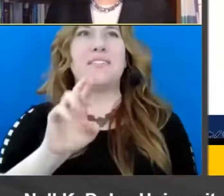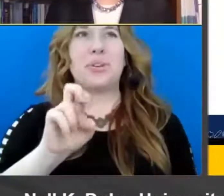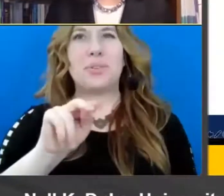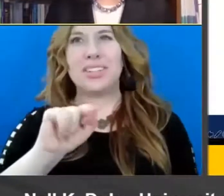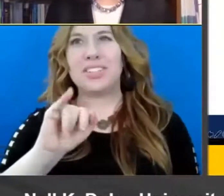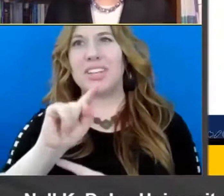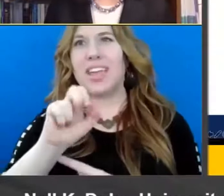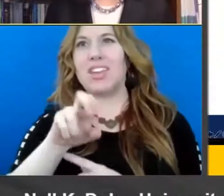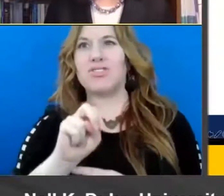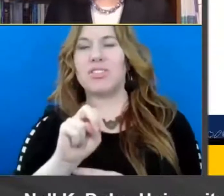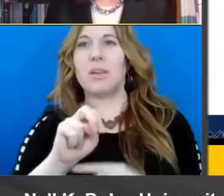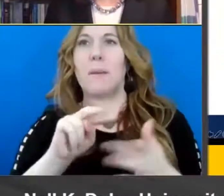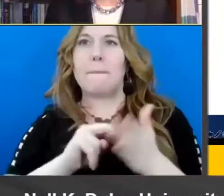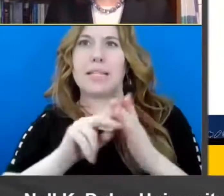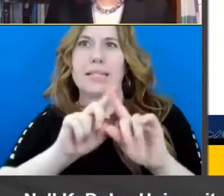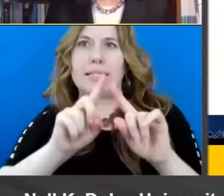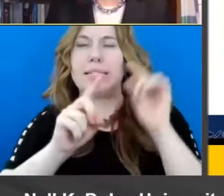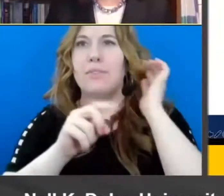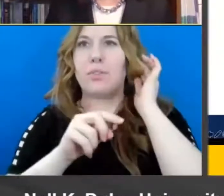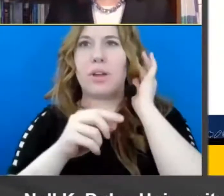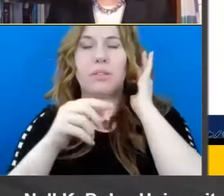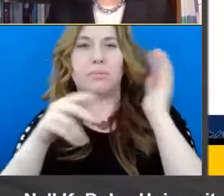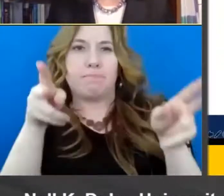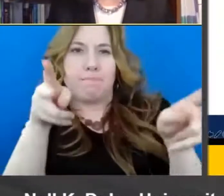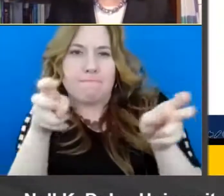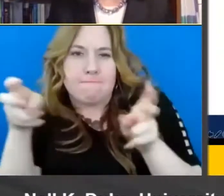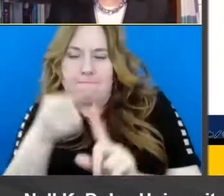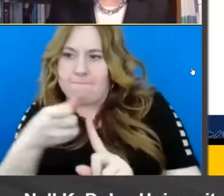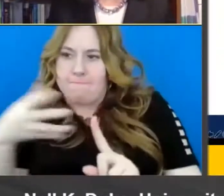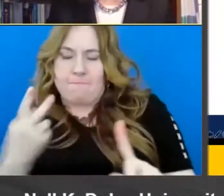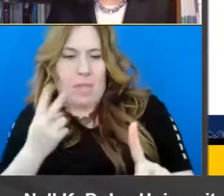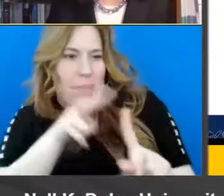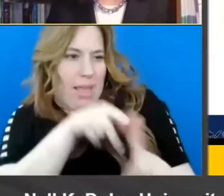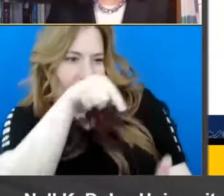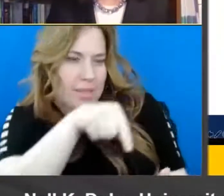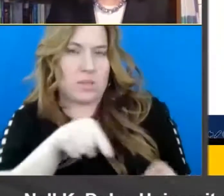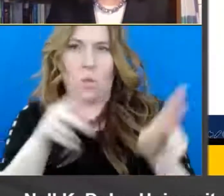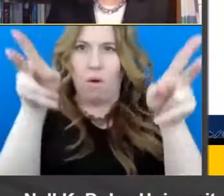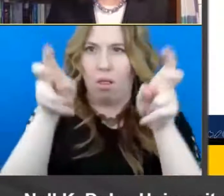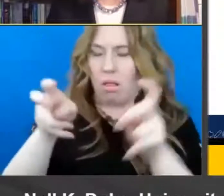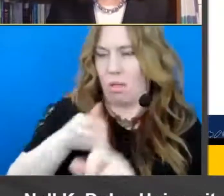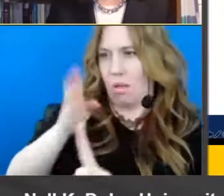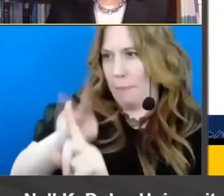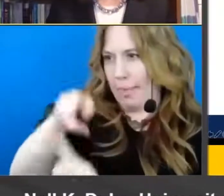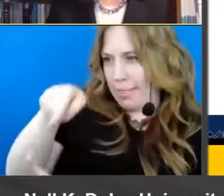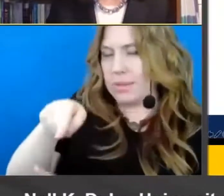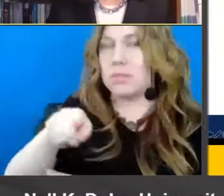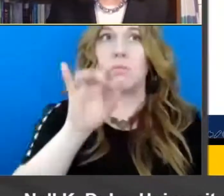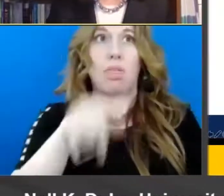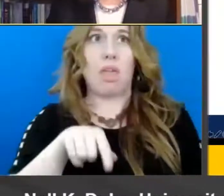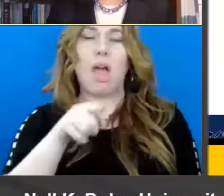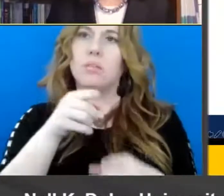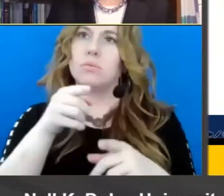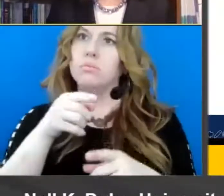that you can pull the different ribbons of our layered model out and in as needed um is an area uh that has um